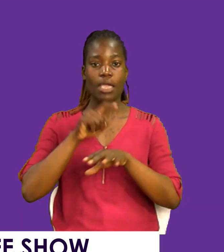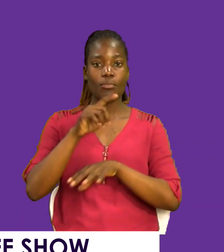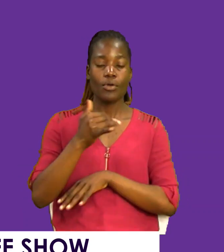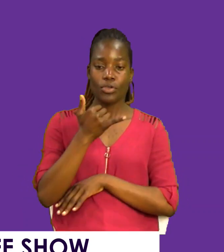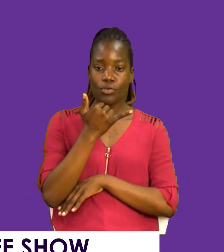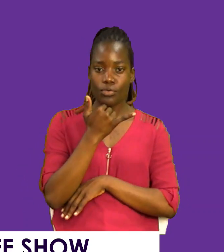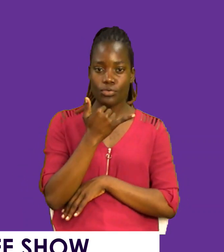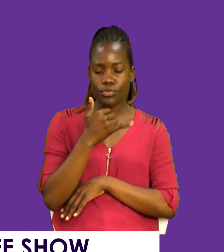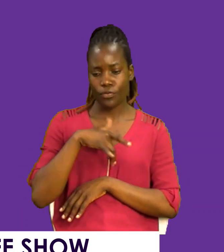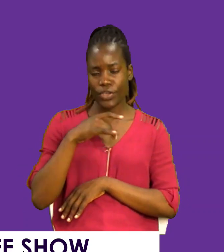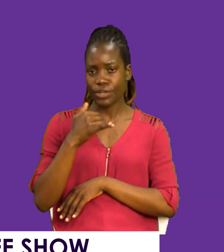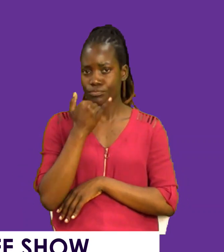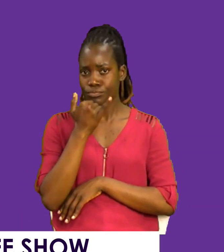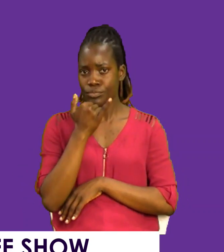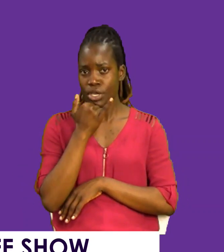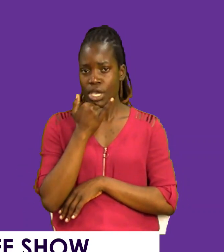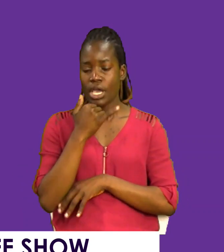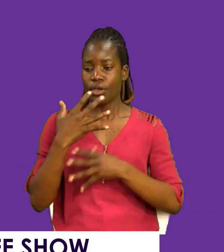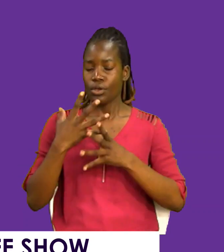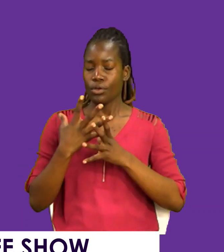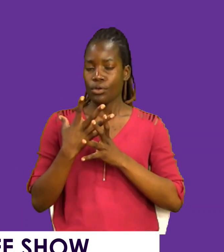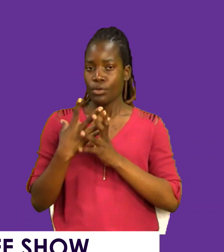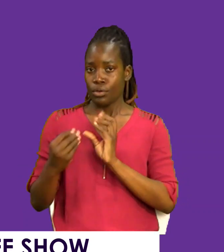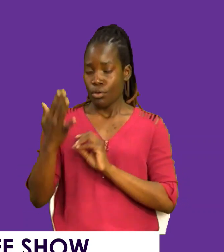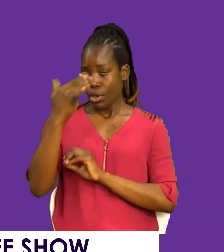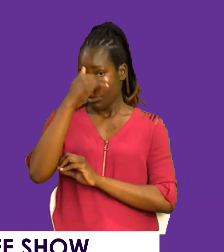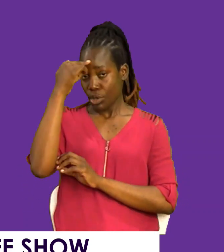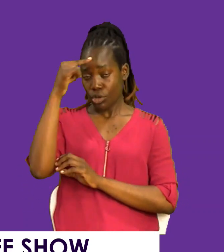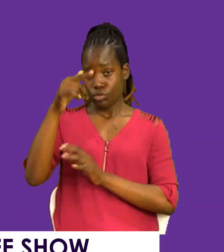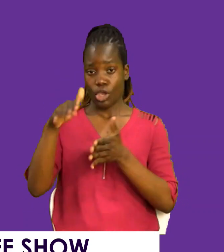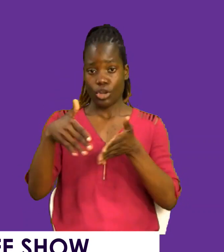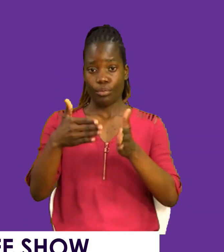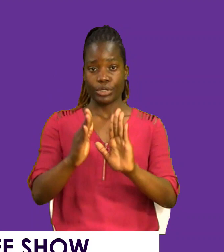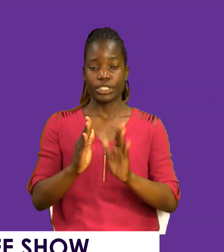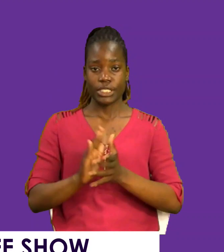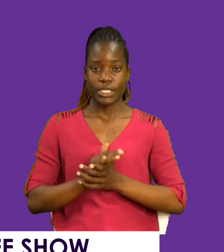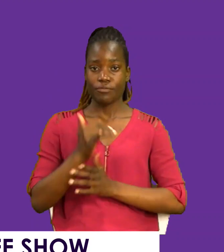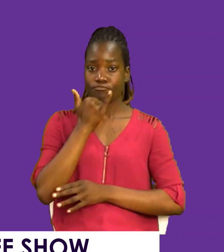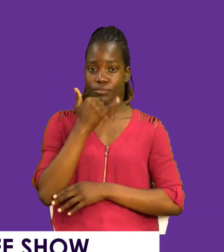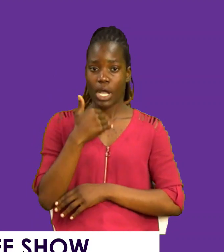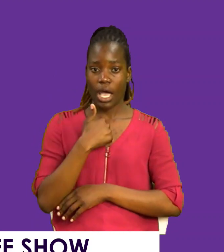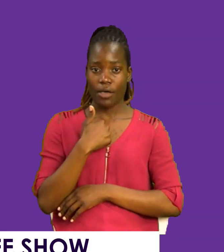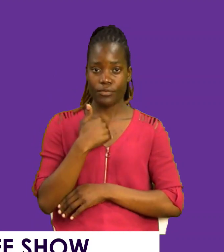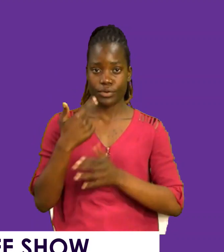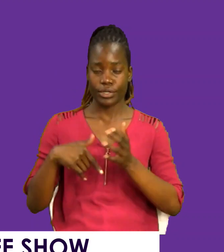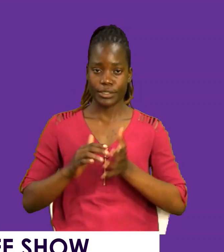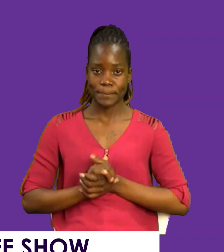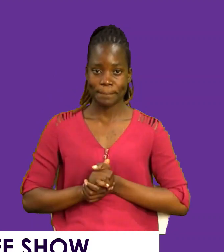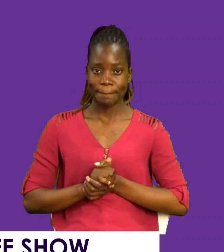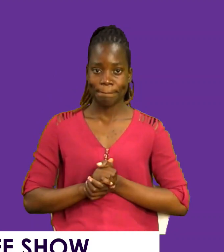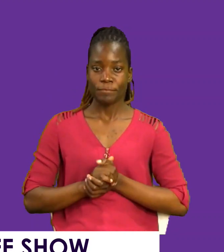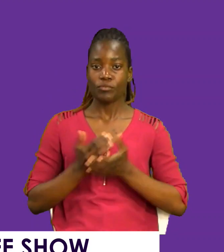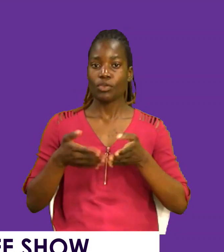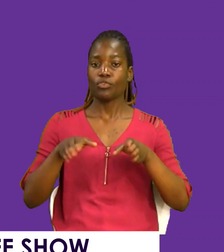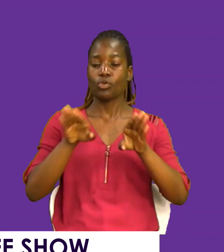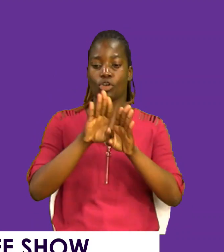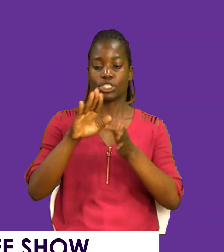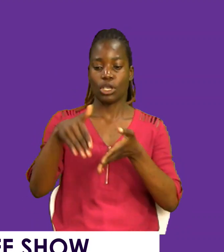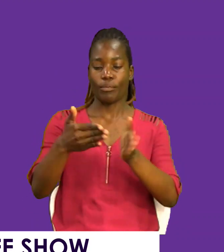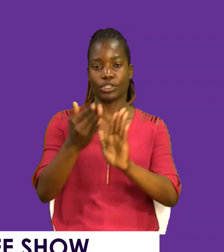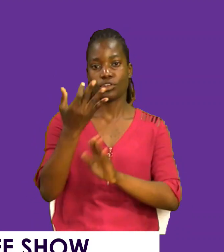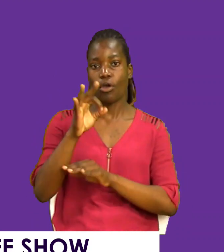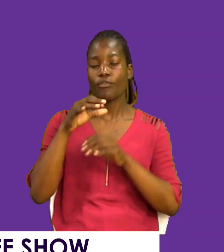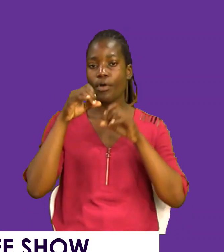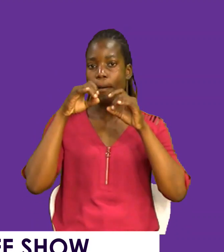are offended, let it go very quickly because you are a door. Offenses have a tendency of closing doors of